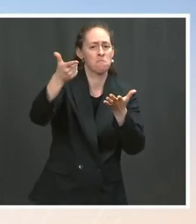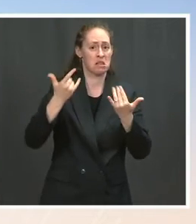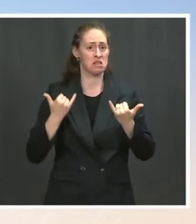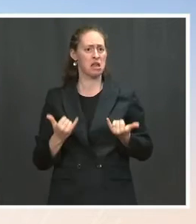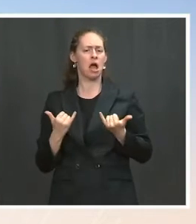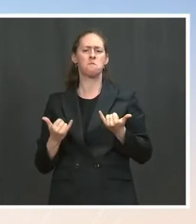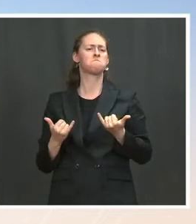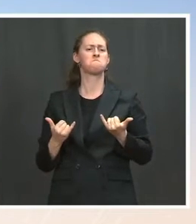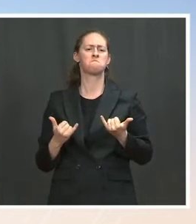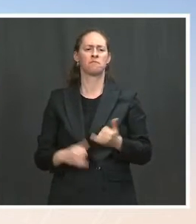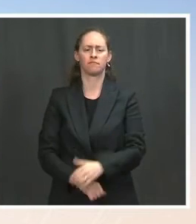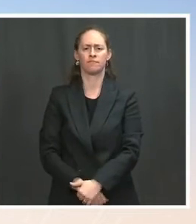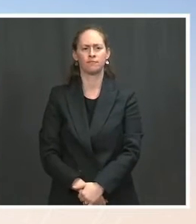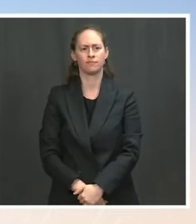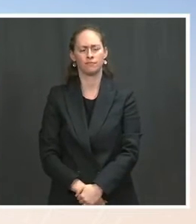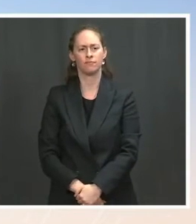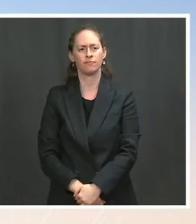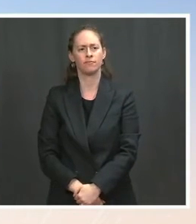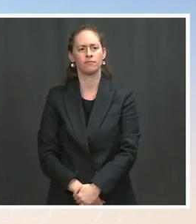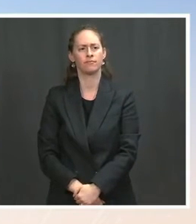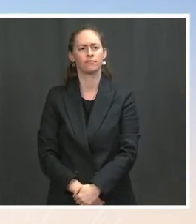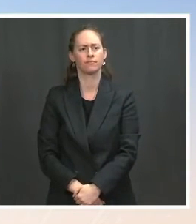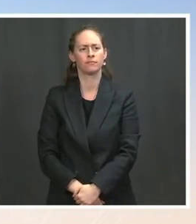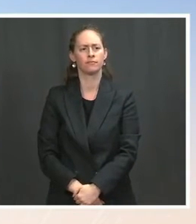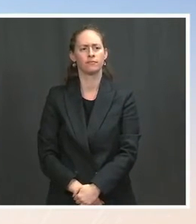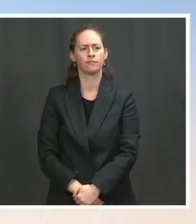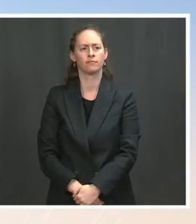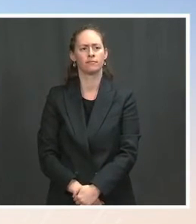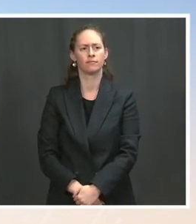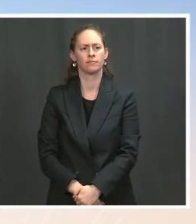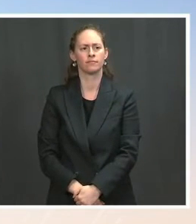where it might be needed if it turns out that there is a shortfall